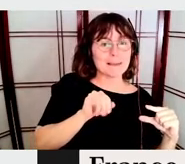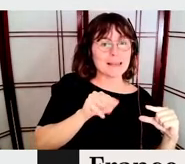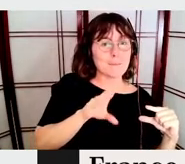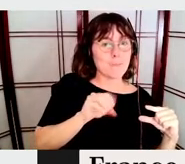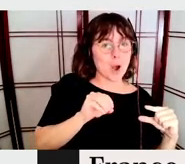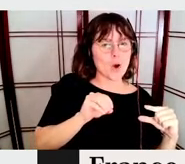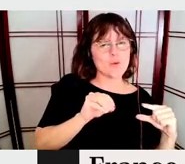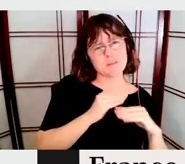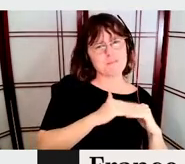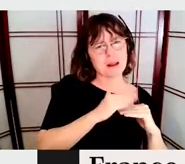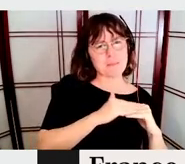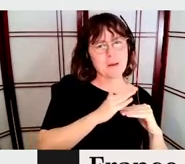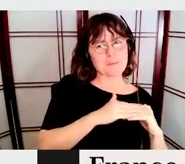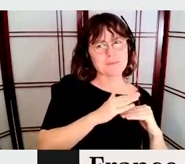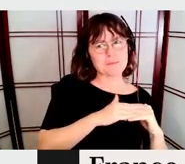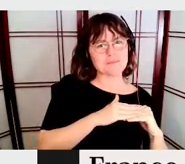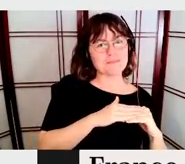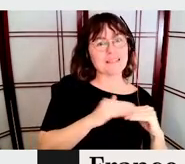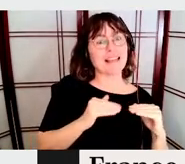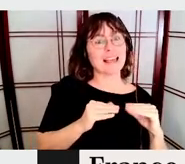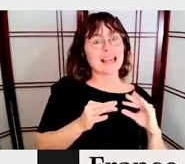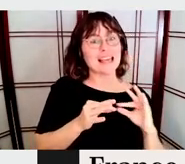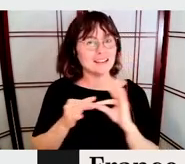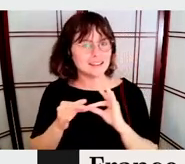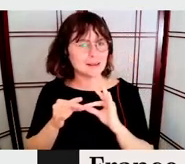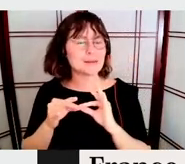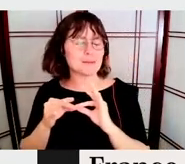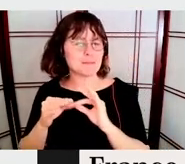of Massimo. Because this Massimo is the maximum.